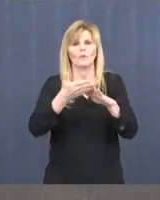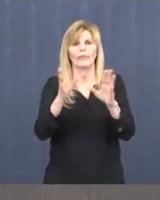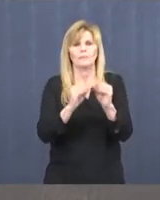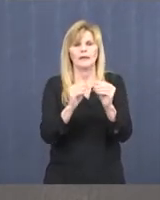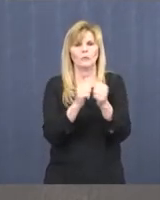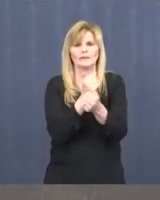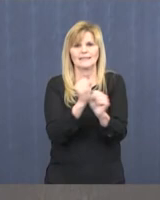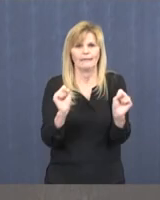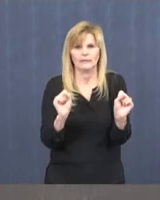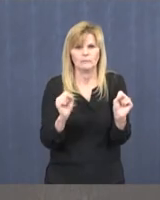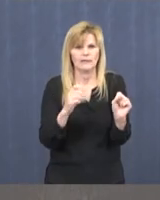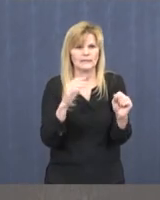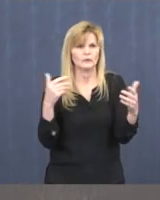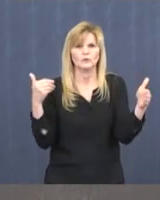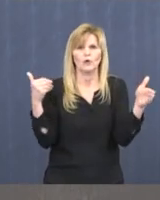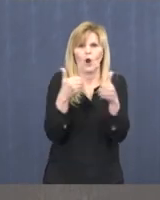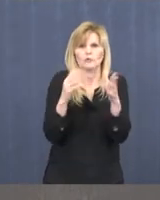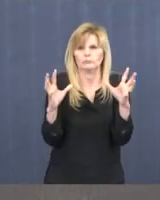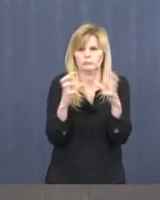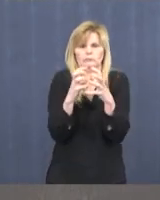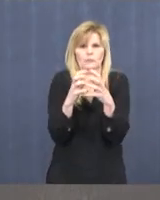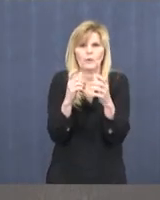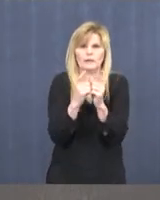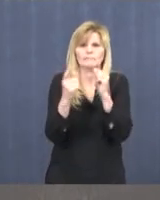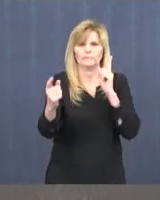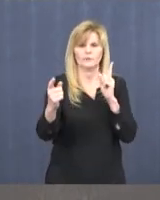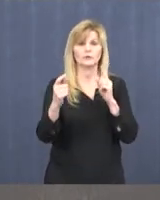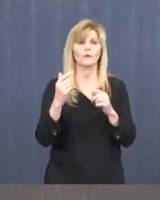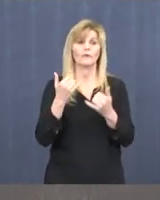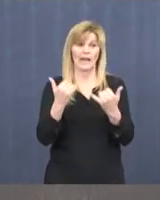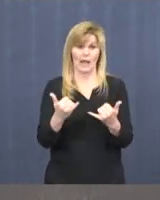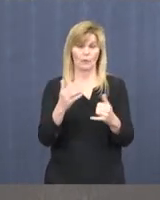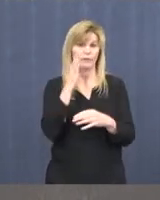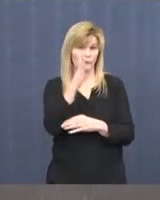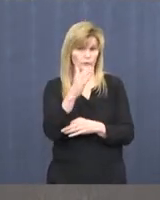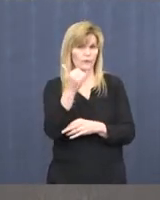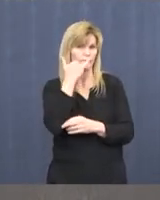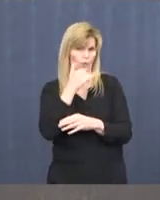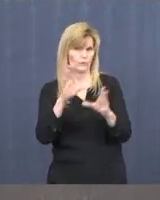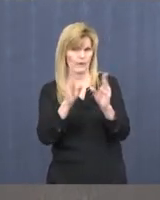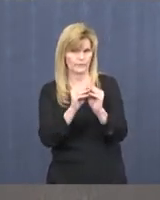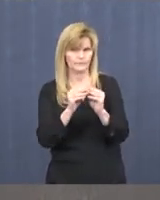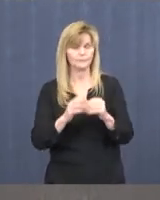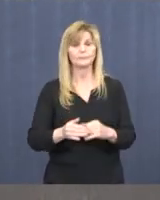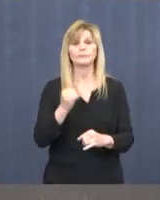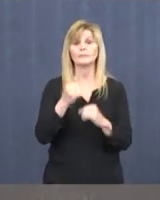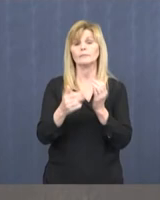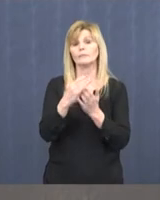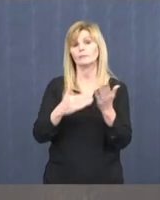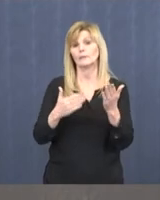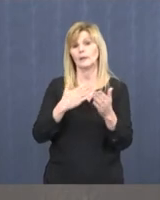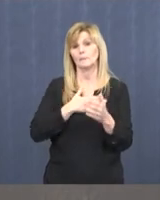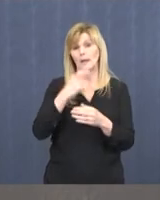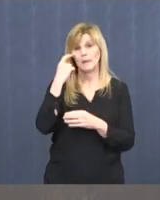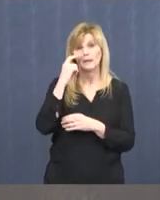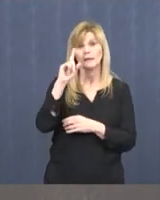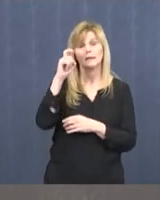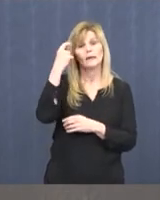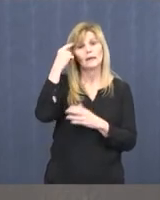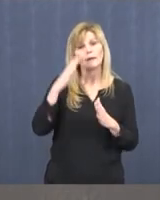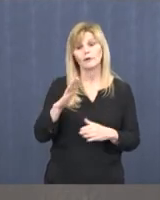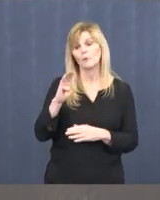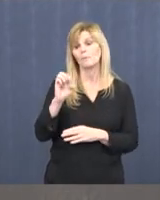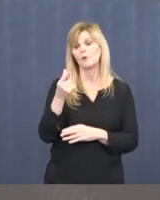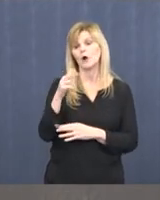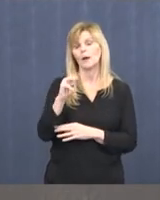safely. So with that, that's how we're going to conduct our meetings in the near future. The last and most important part, in my mind anyway, Governor Burgum also